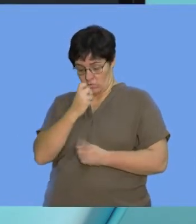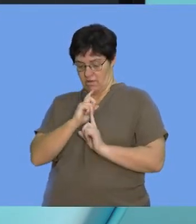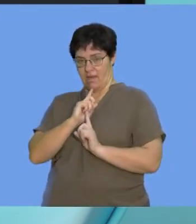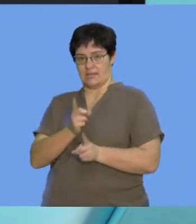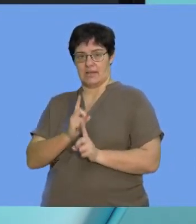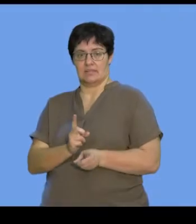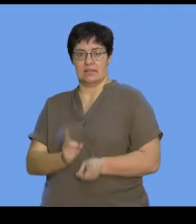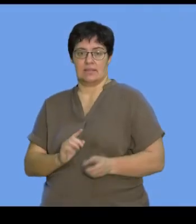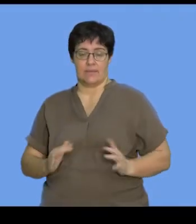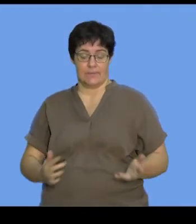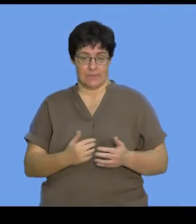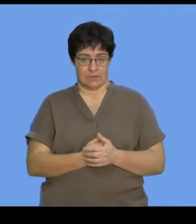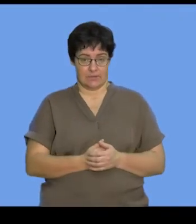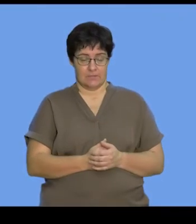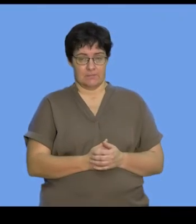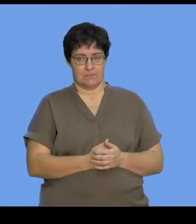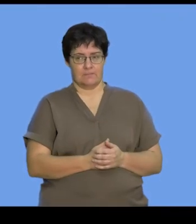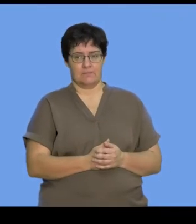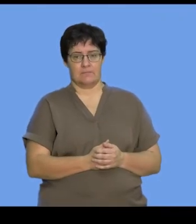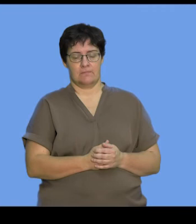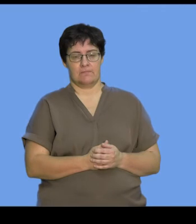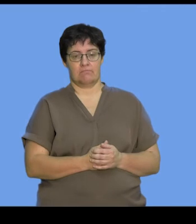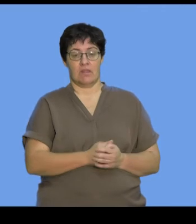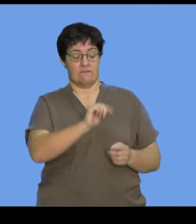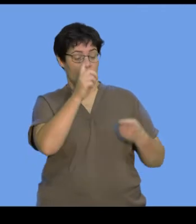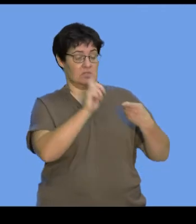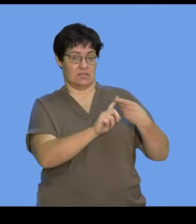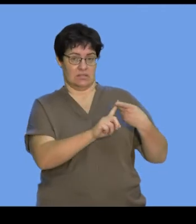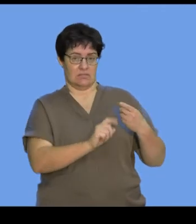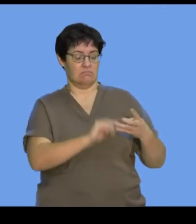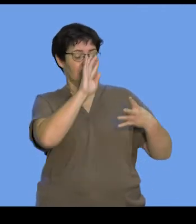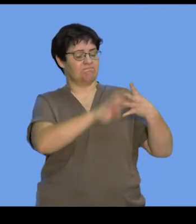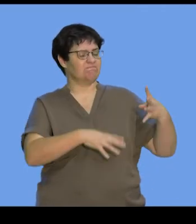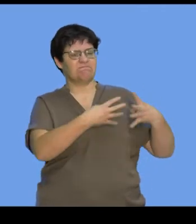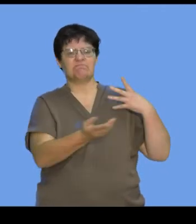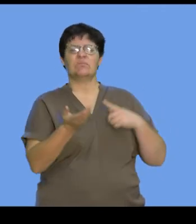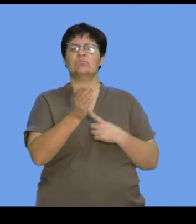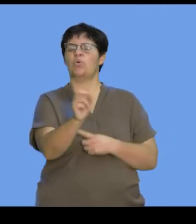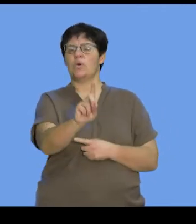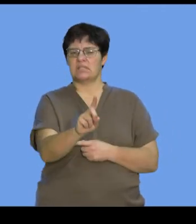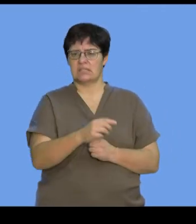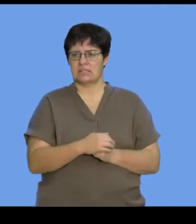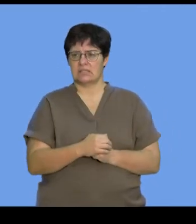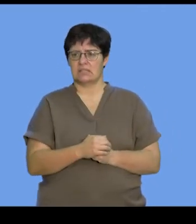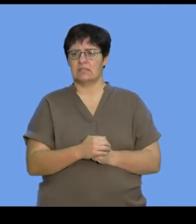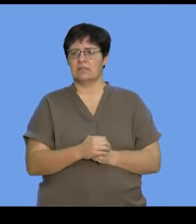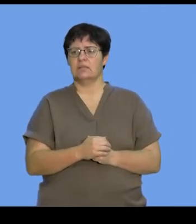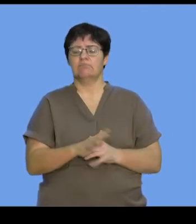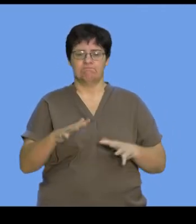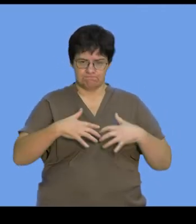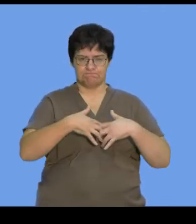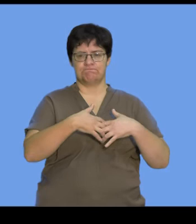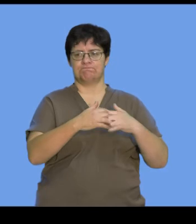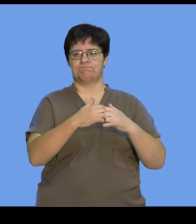questions. So, the first question. The table shows the percentage of composition